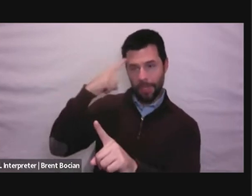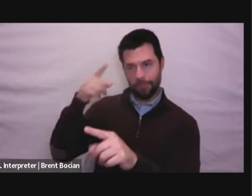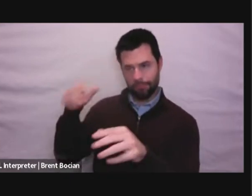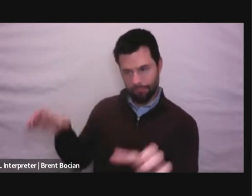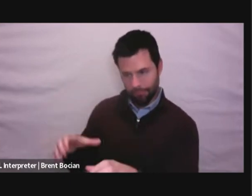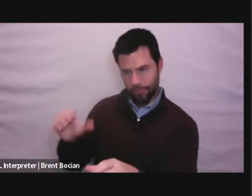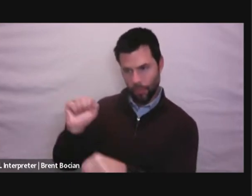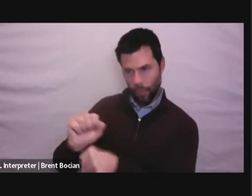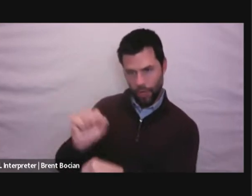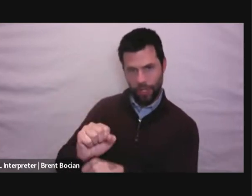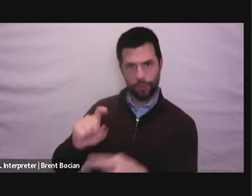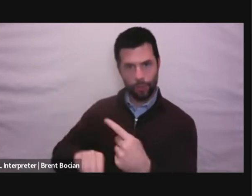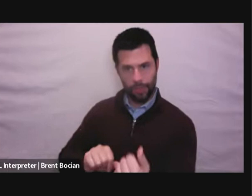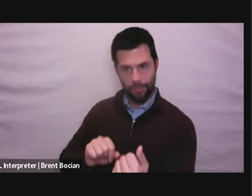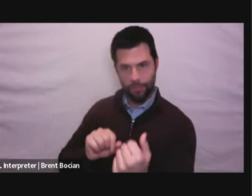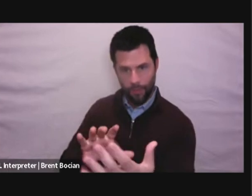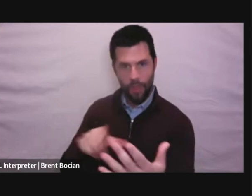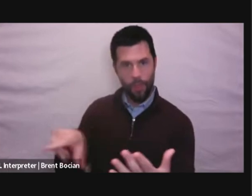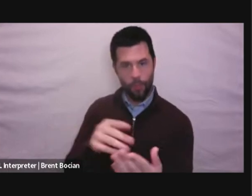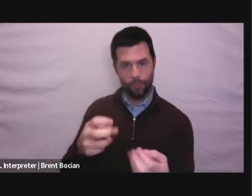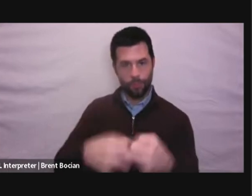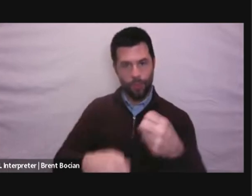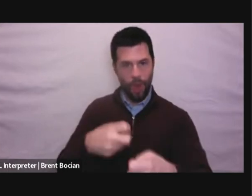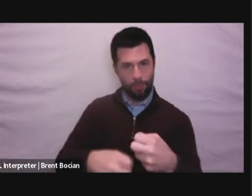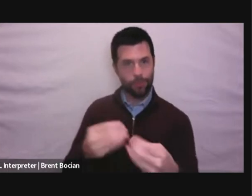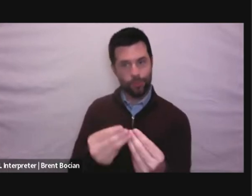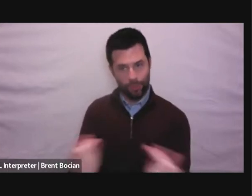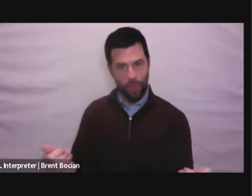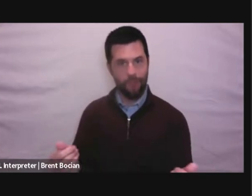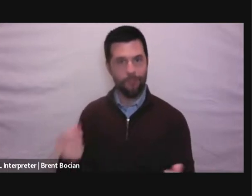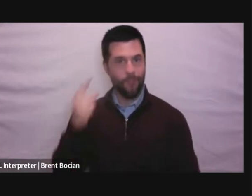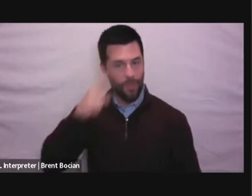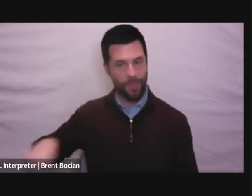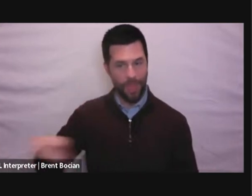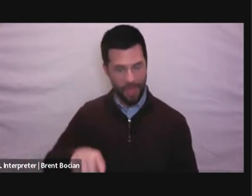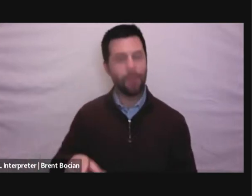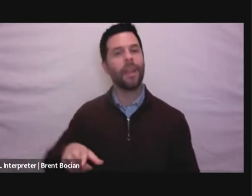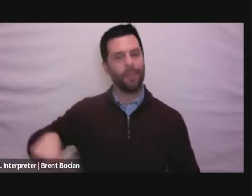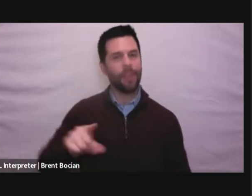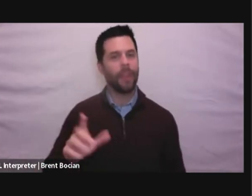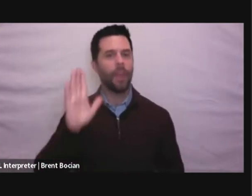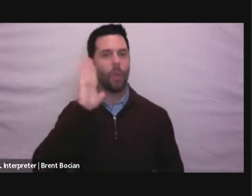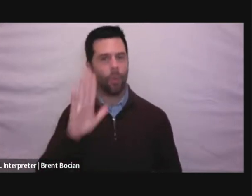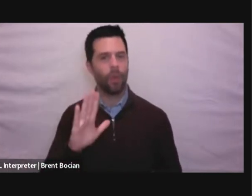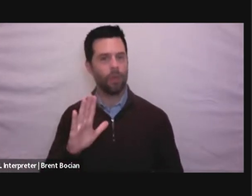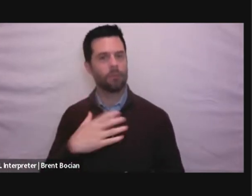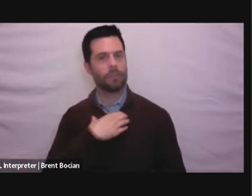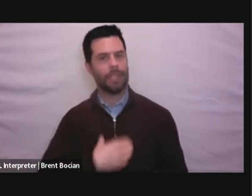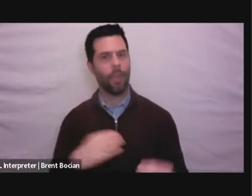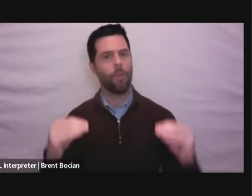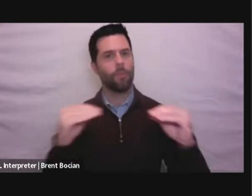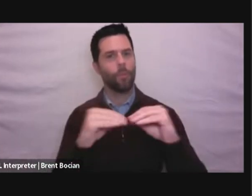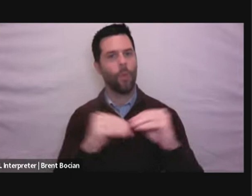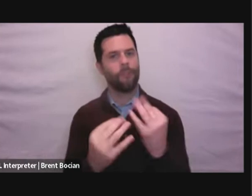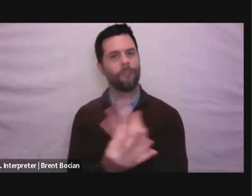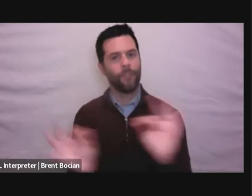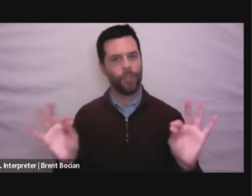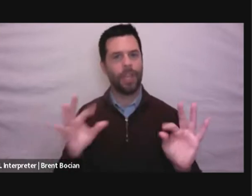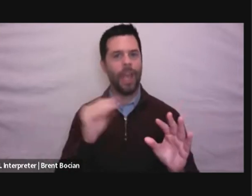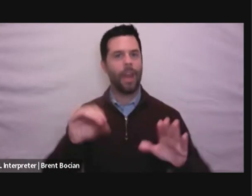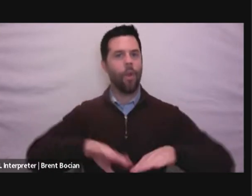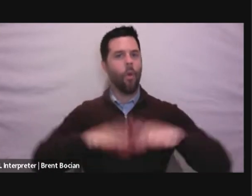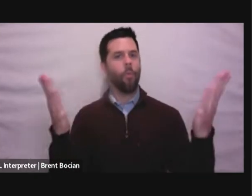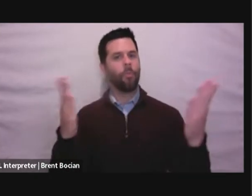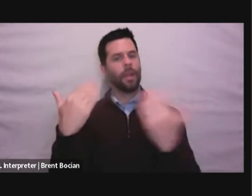are confronting in their daily lives, then they too begin yearning for a more free, a more open, a more accountable